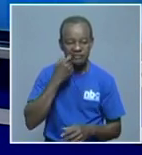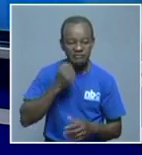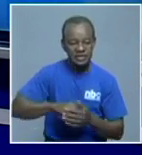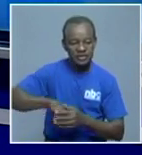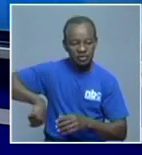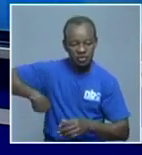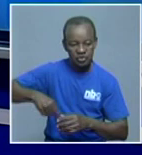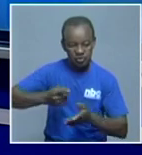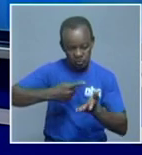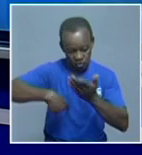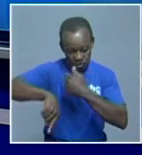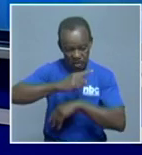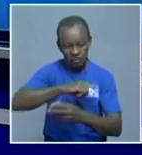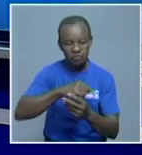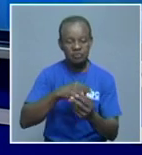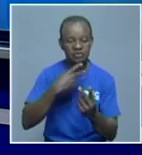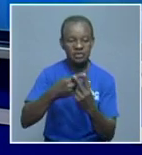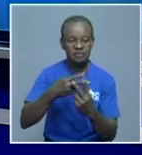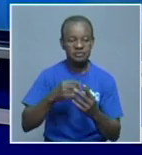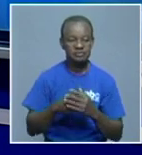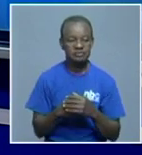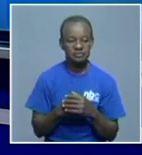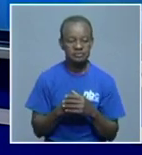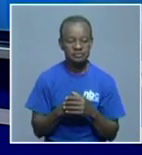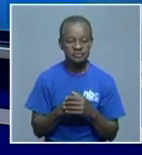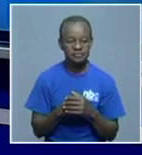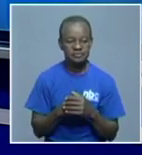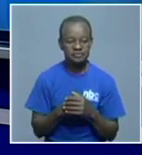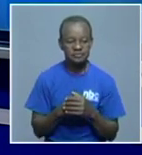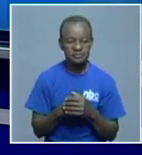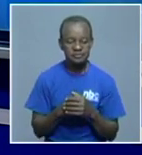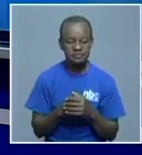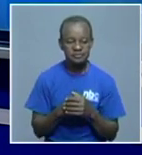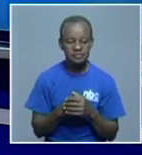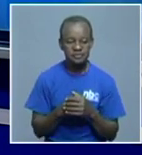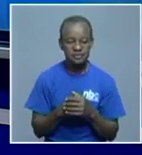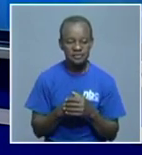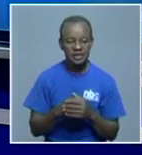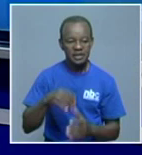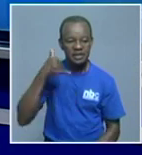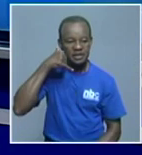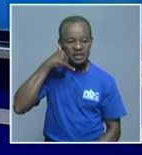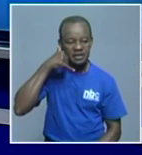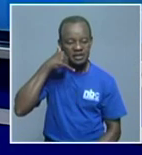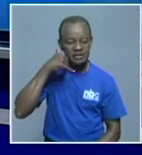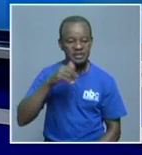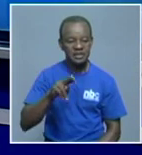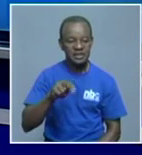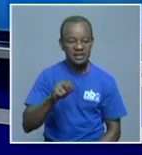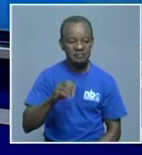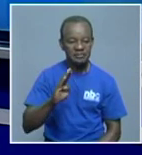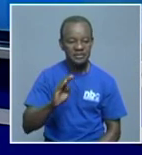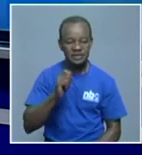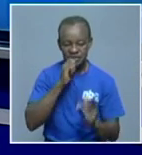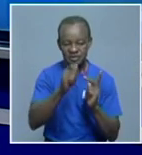We were briefly chanting before you came live on air about the appeal. What is it?